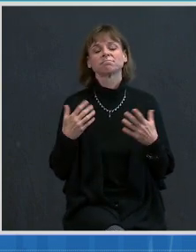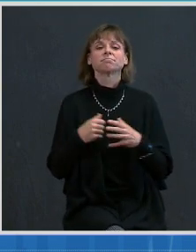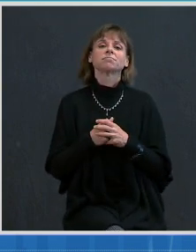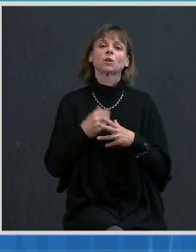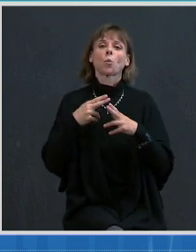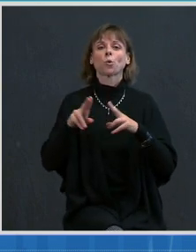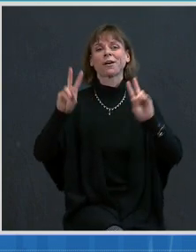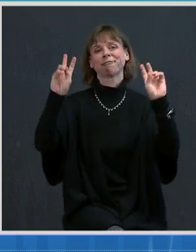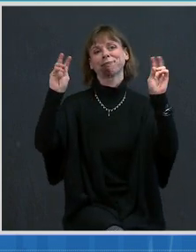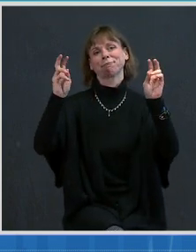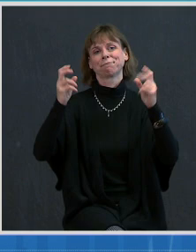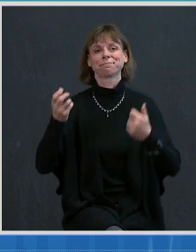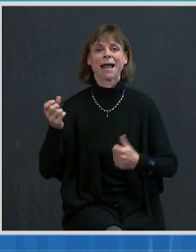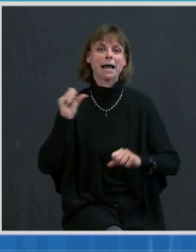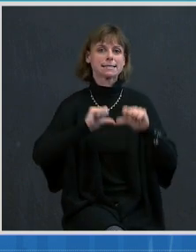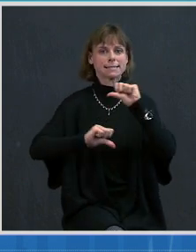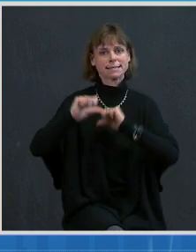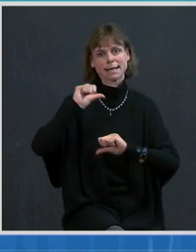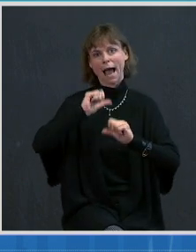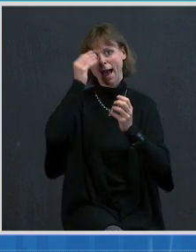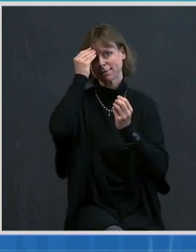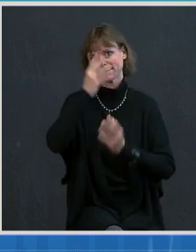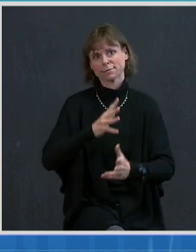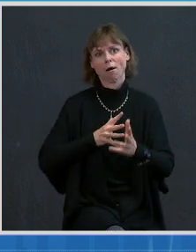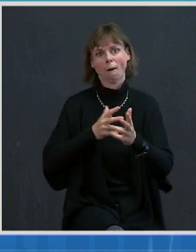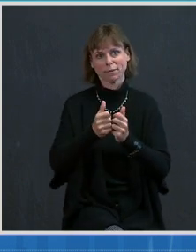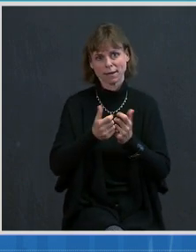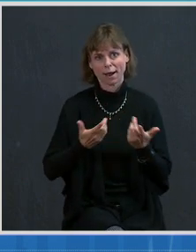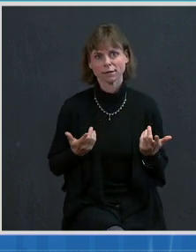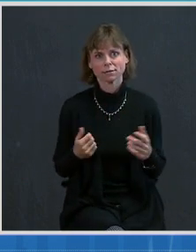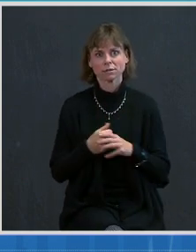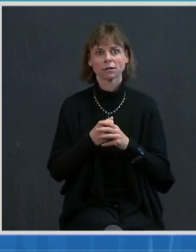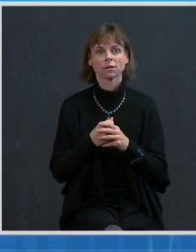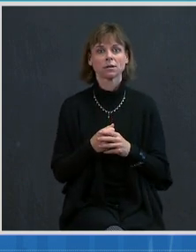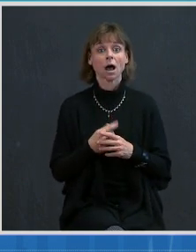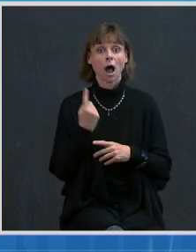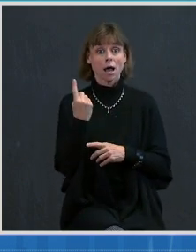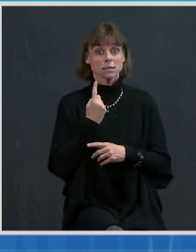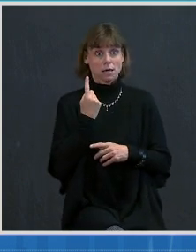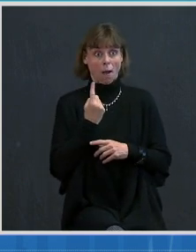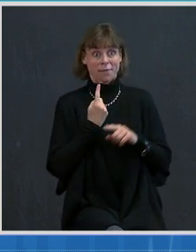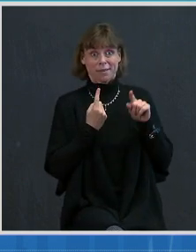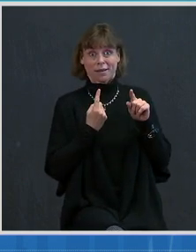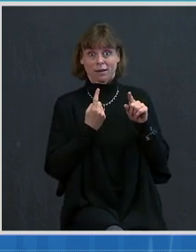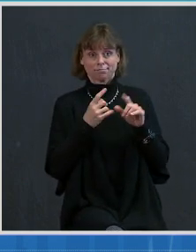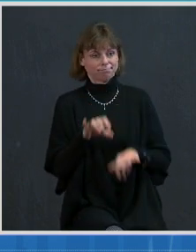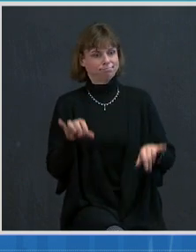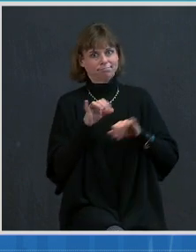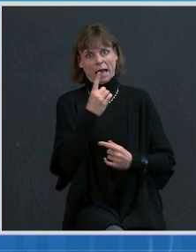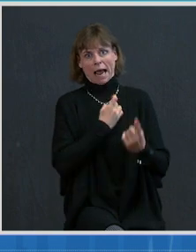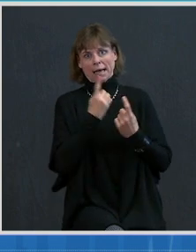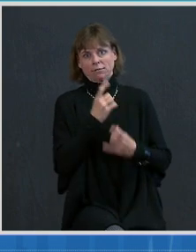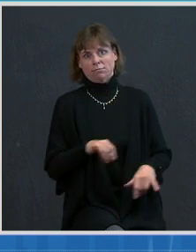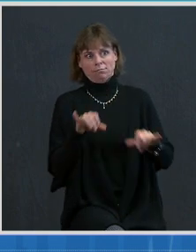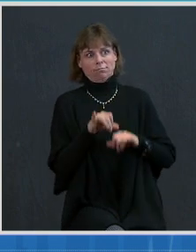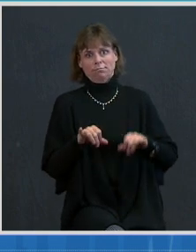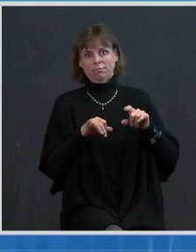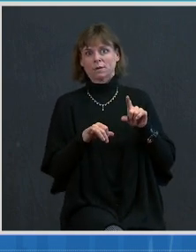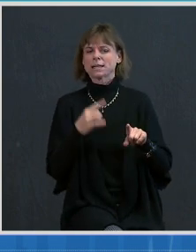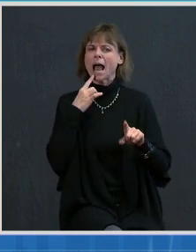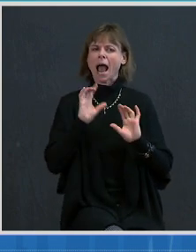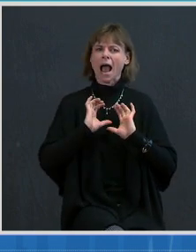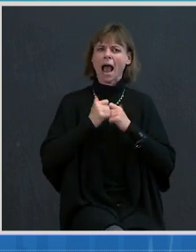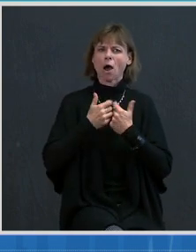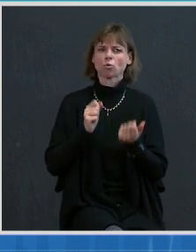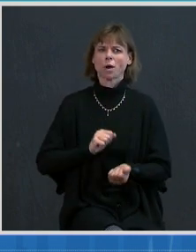call, science update on something that is being asked much more consistently, is that how do we approach